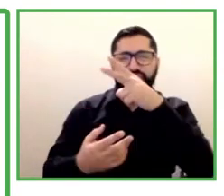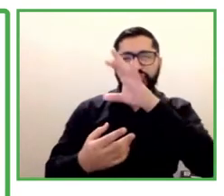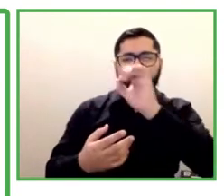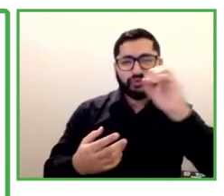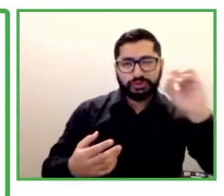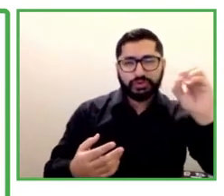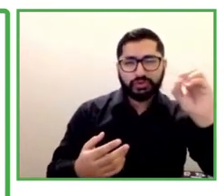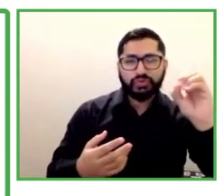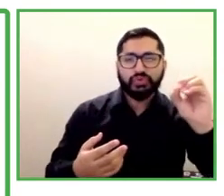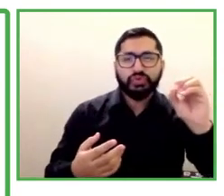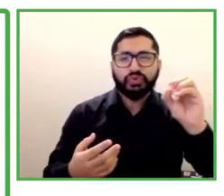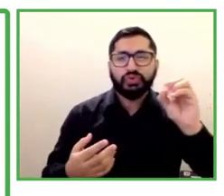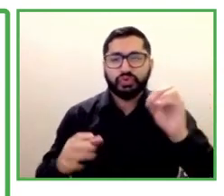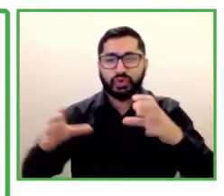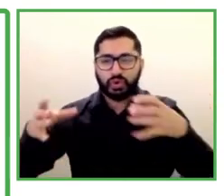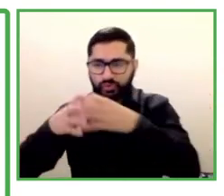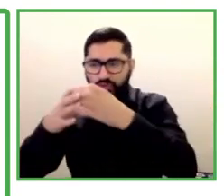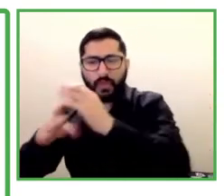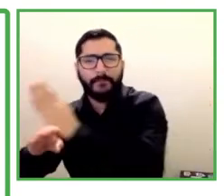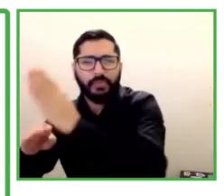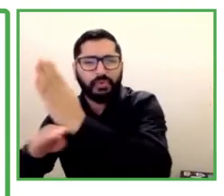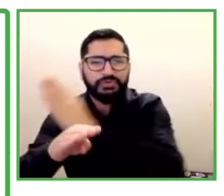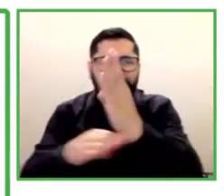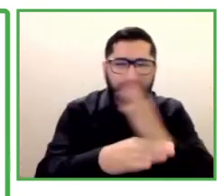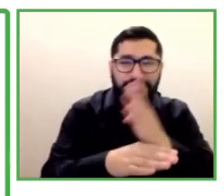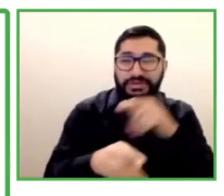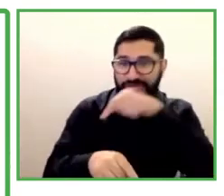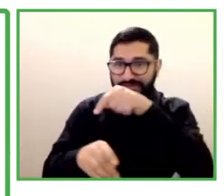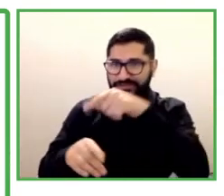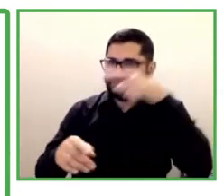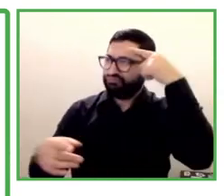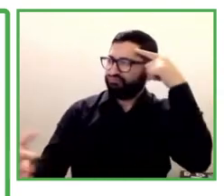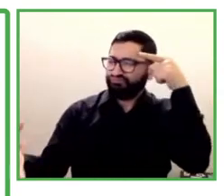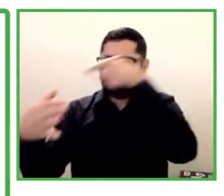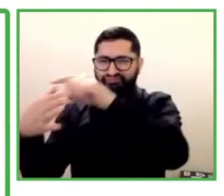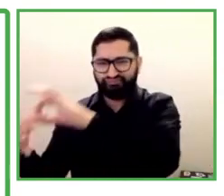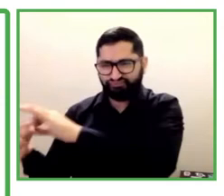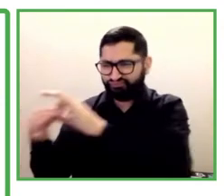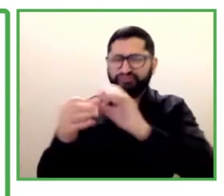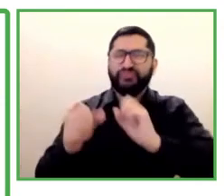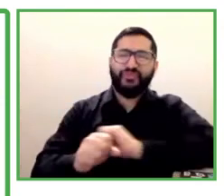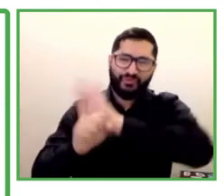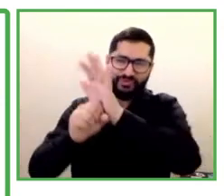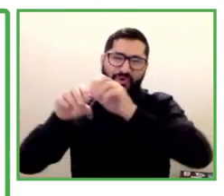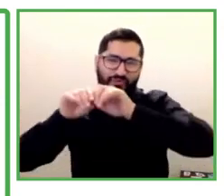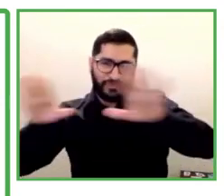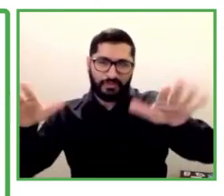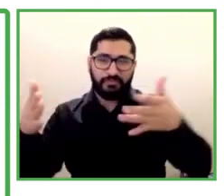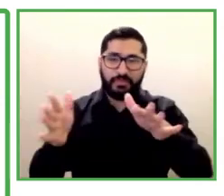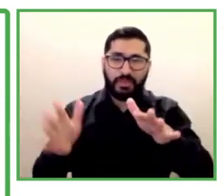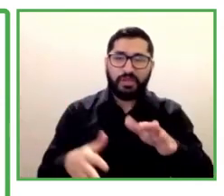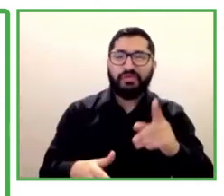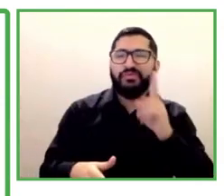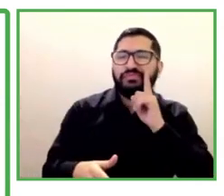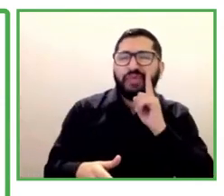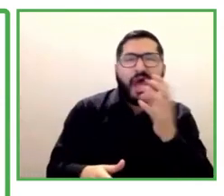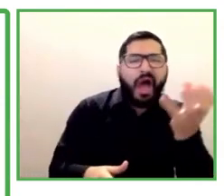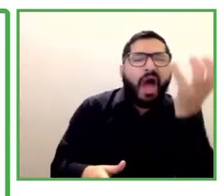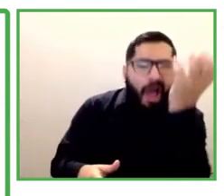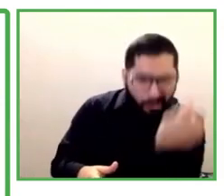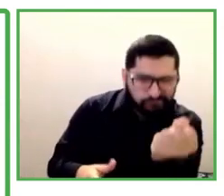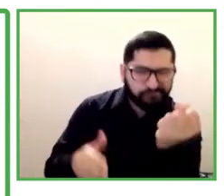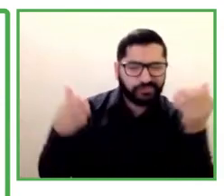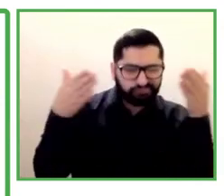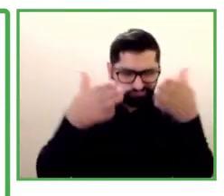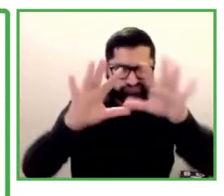job retention rate in the first half of 2020. Despite the economic crisis, we managed to fluctuate at